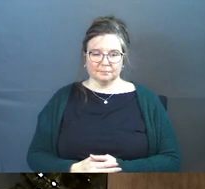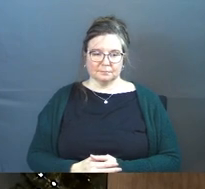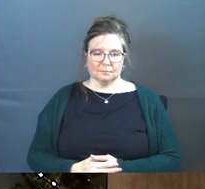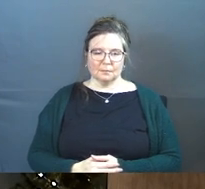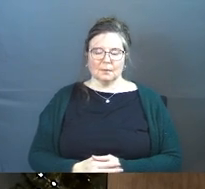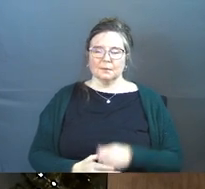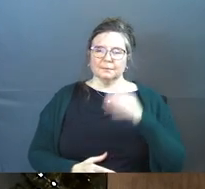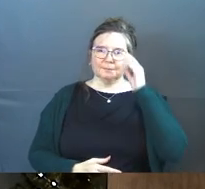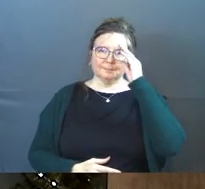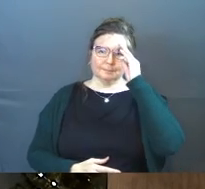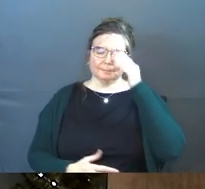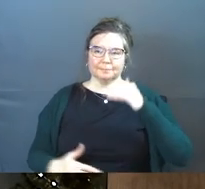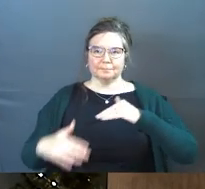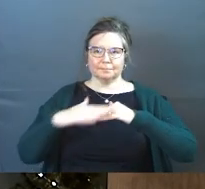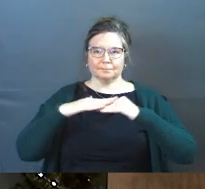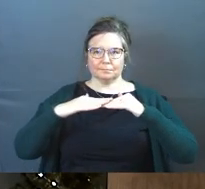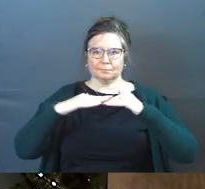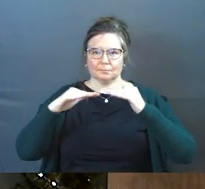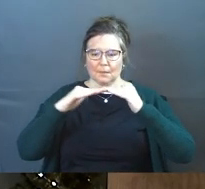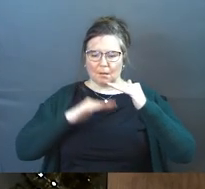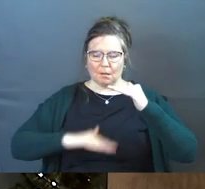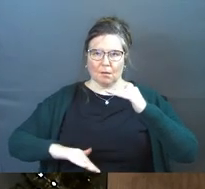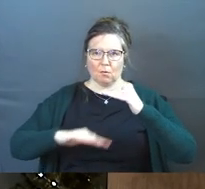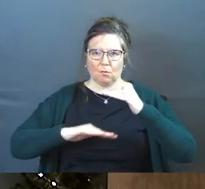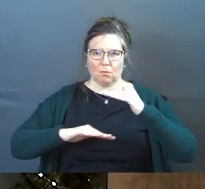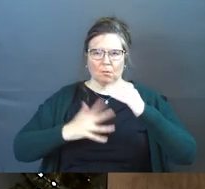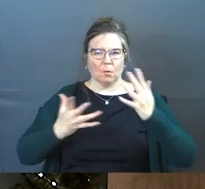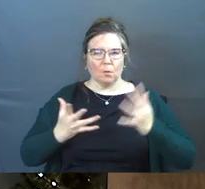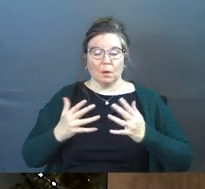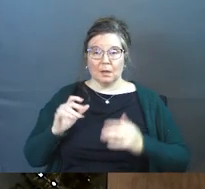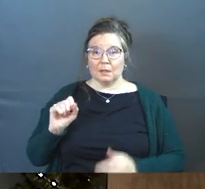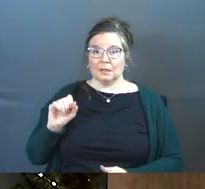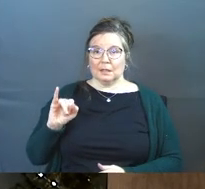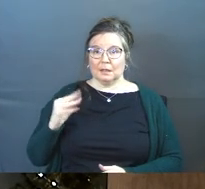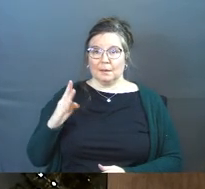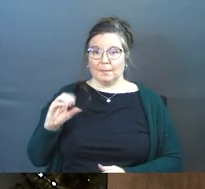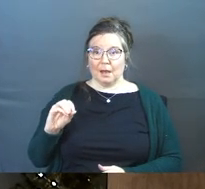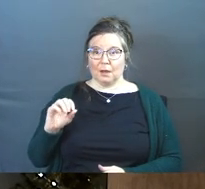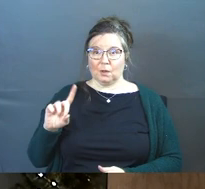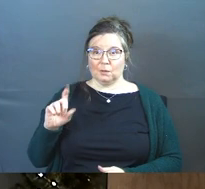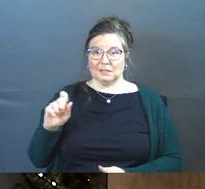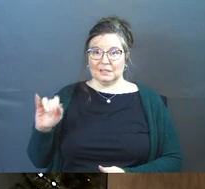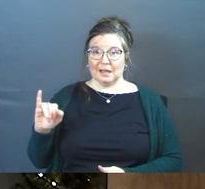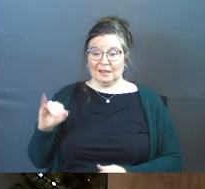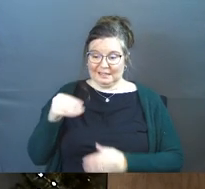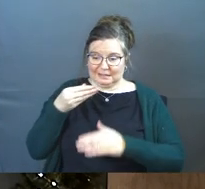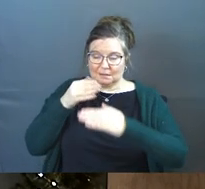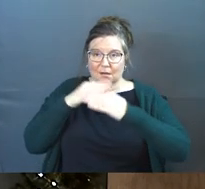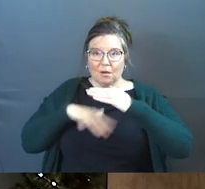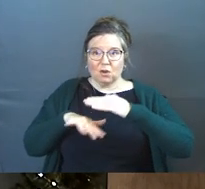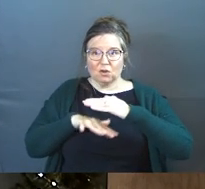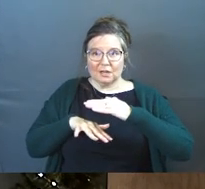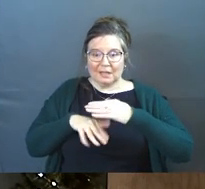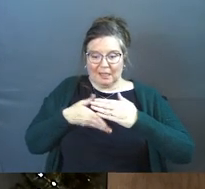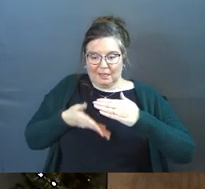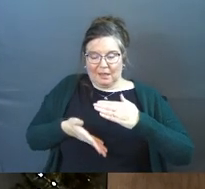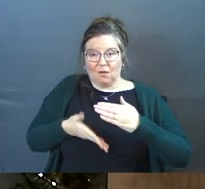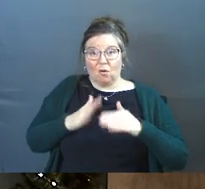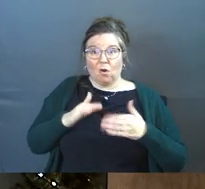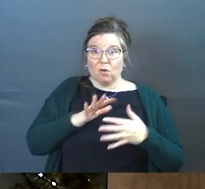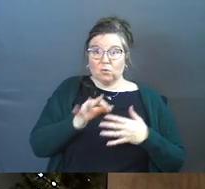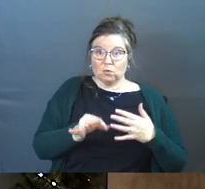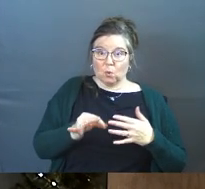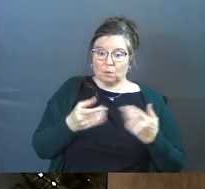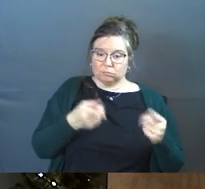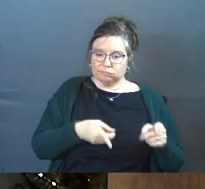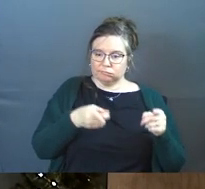But what's underneath it? Because even the Imago Dei, it's underneath it. Because all those choices that